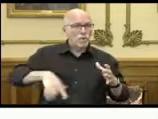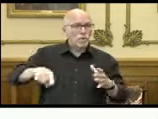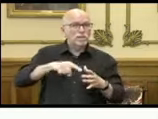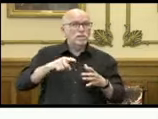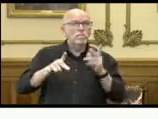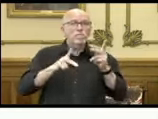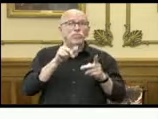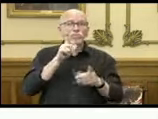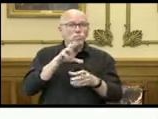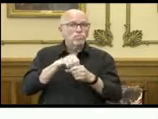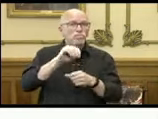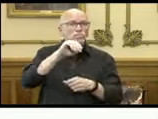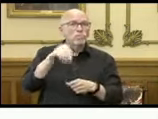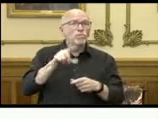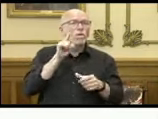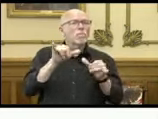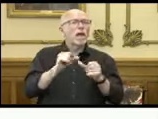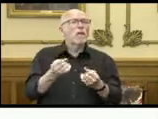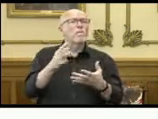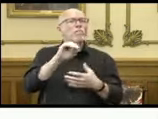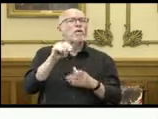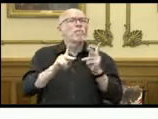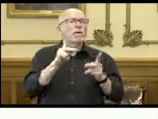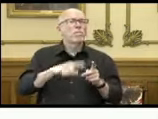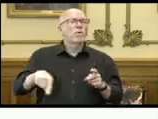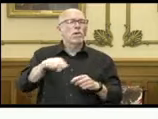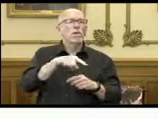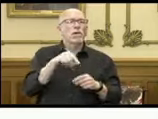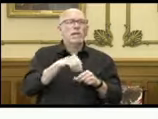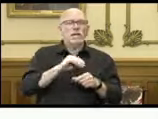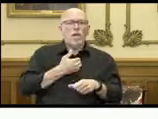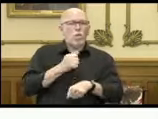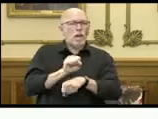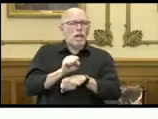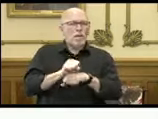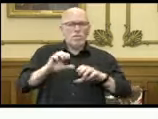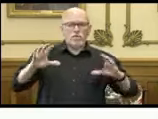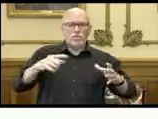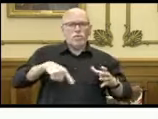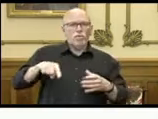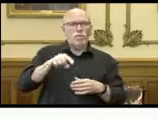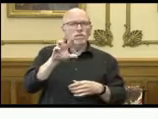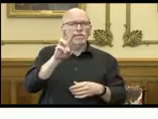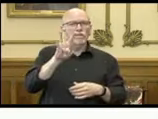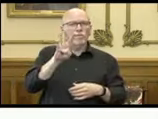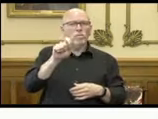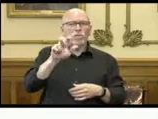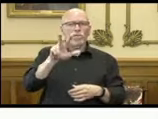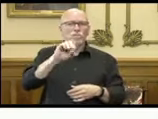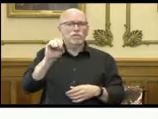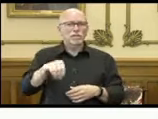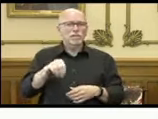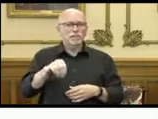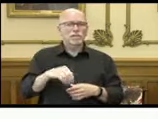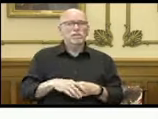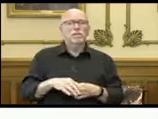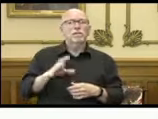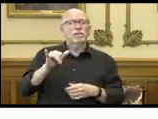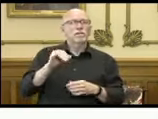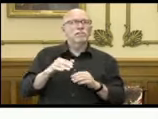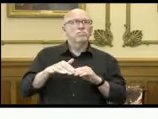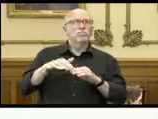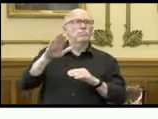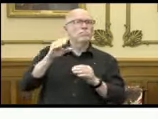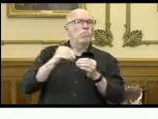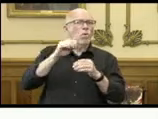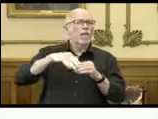participation rate, which measures the percentage of people in our labor force, stands at 64.3 percent. That's above the